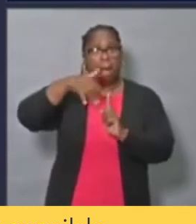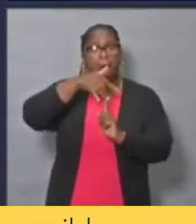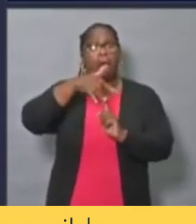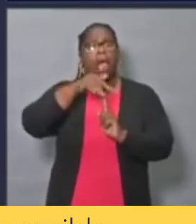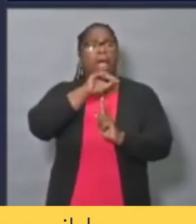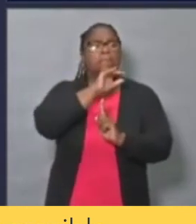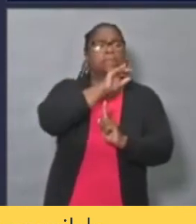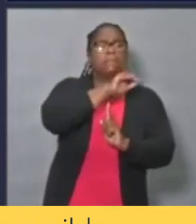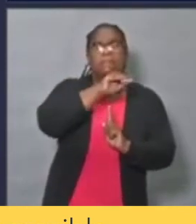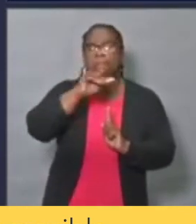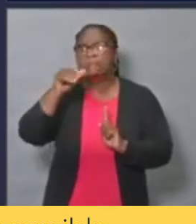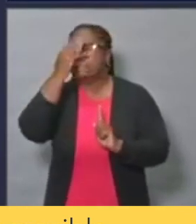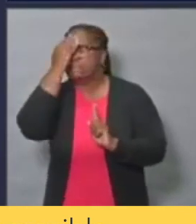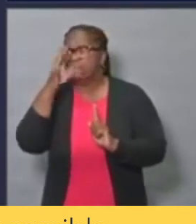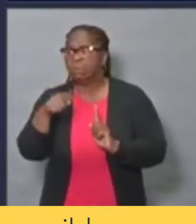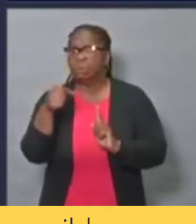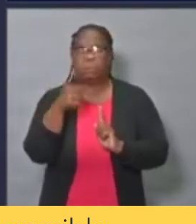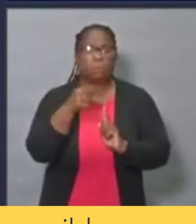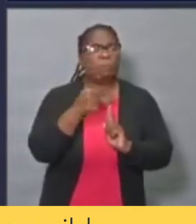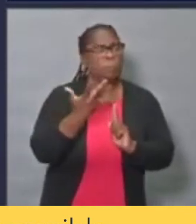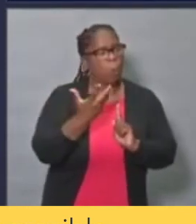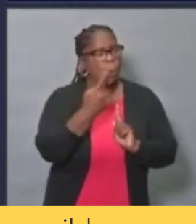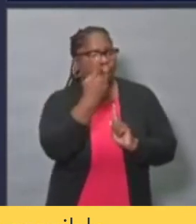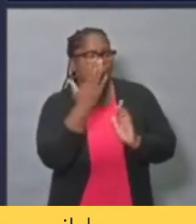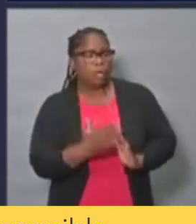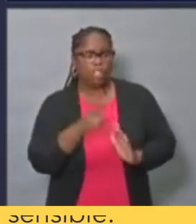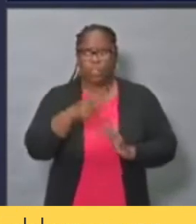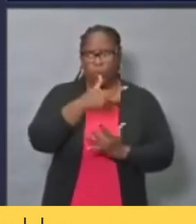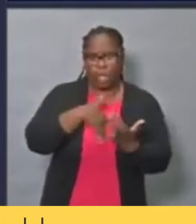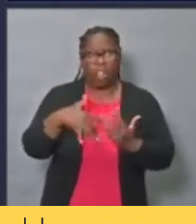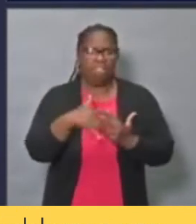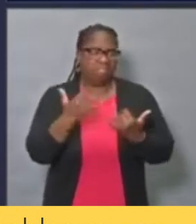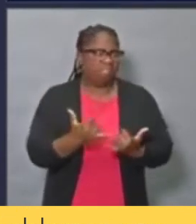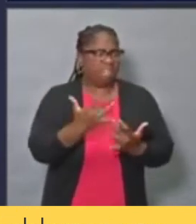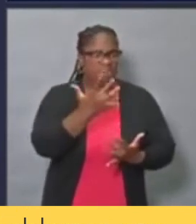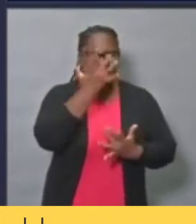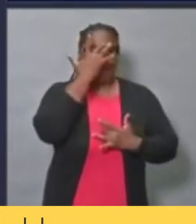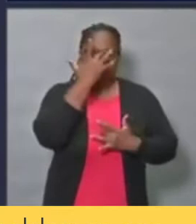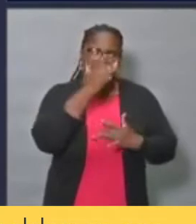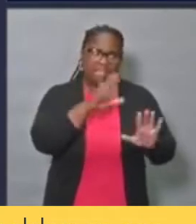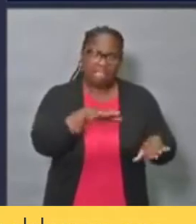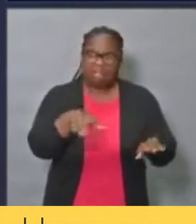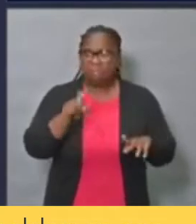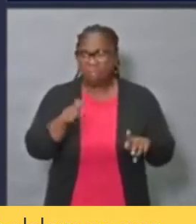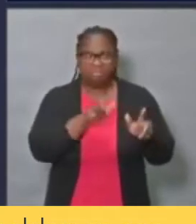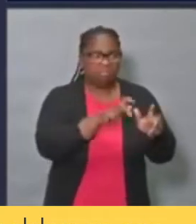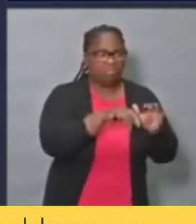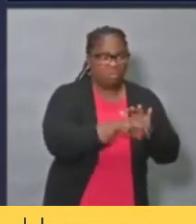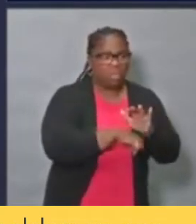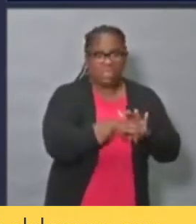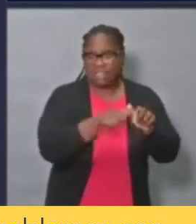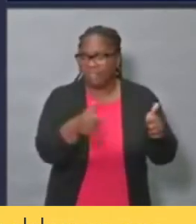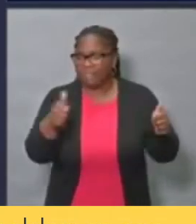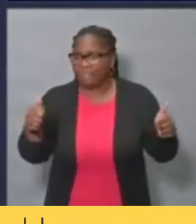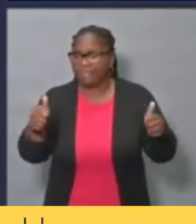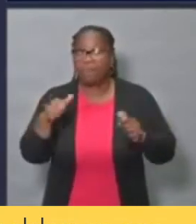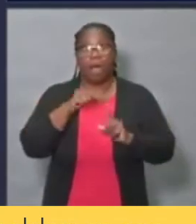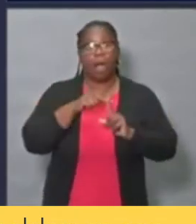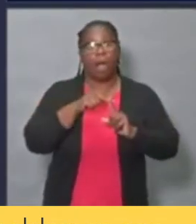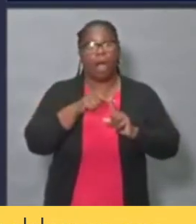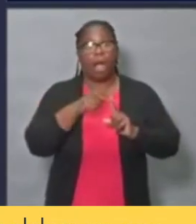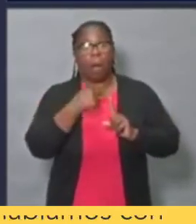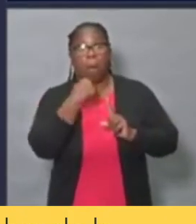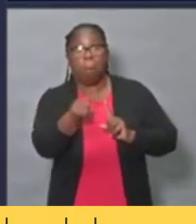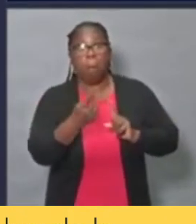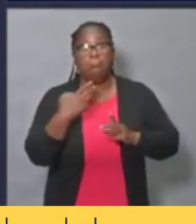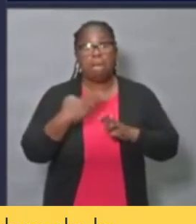disease as rapidly and as sensitively as possible. We always protect the privacy of the case. When we contact